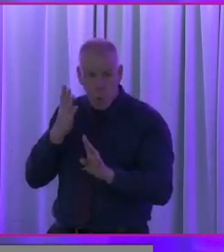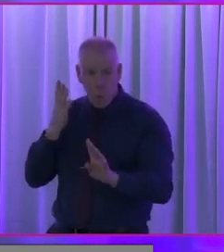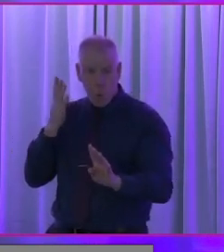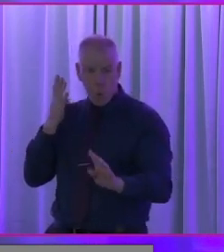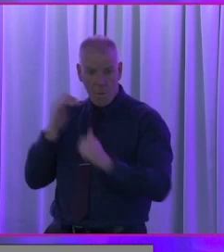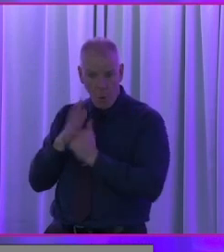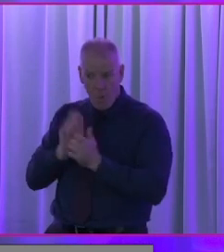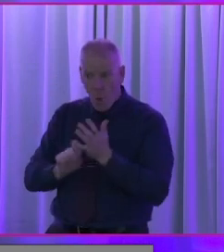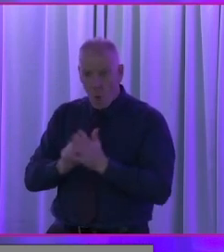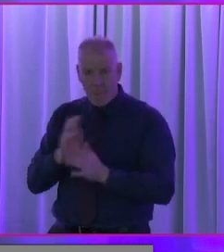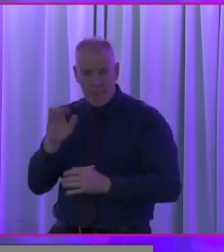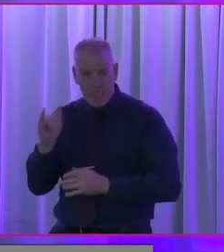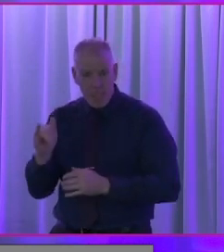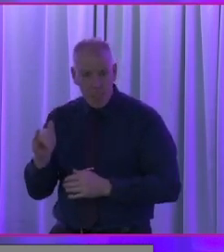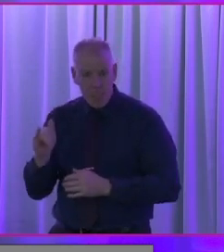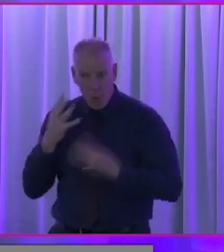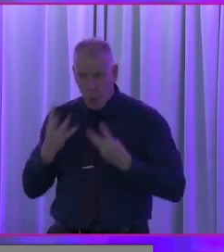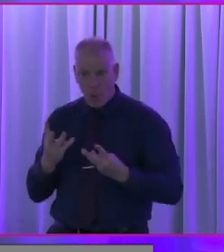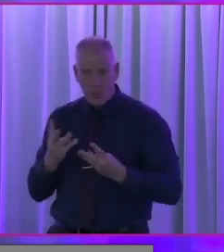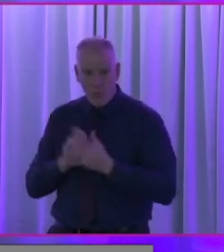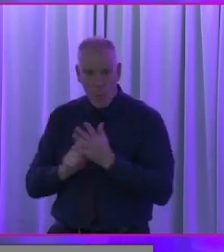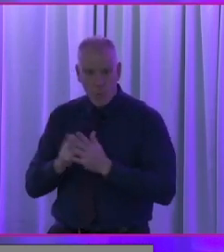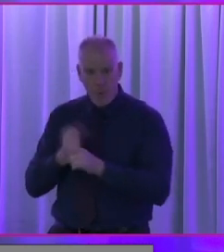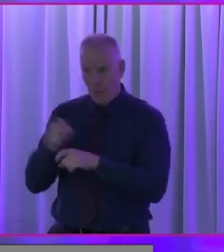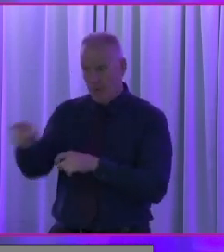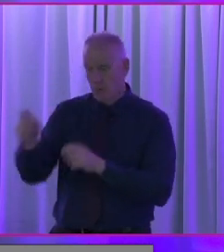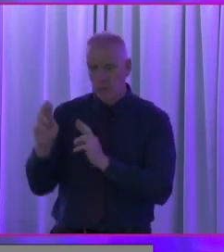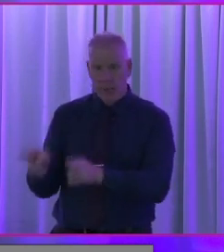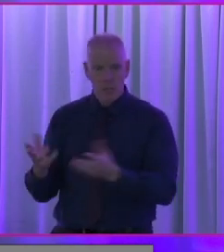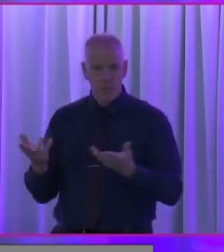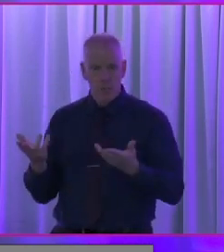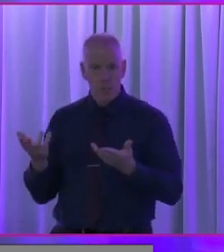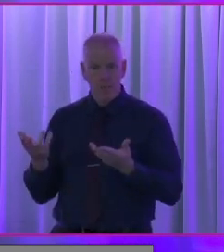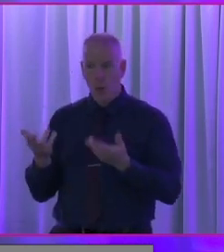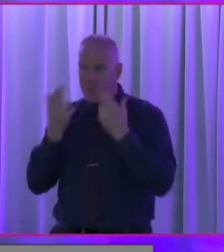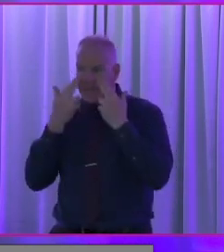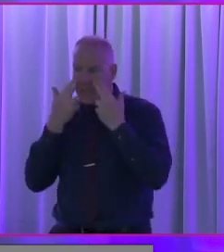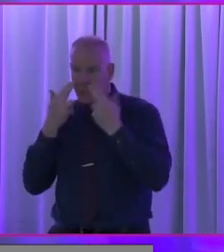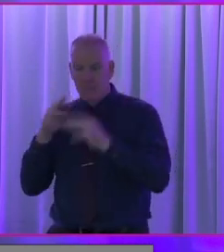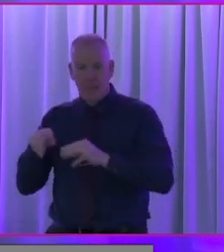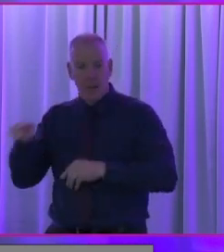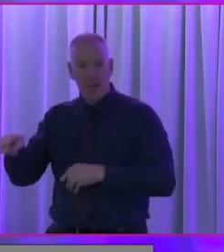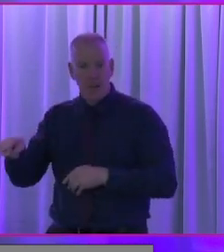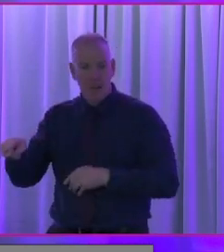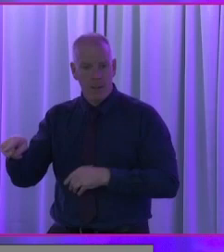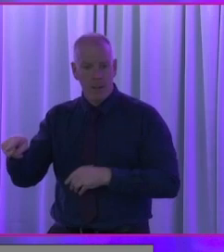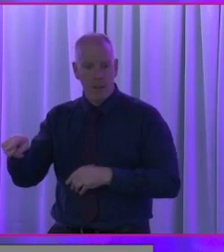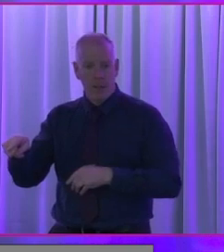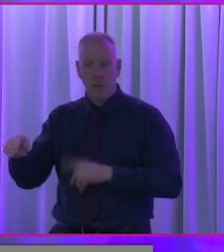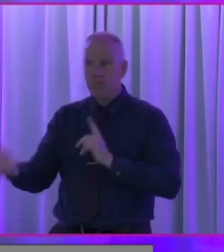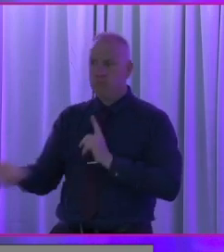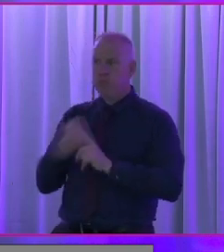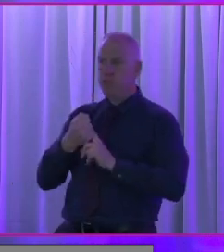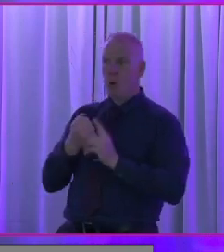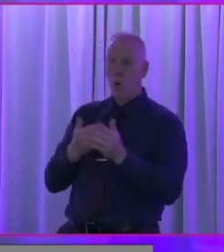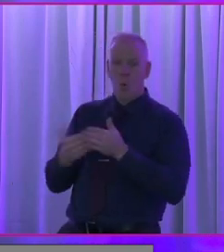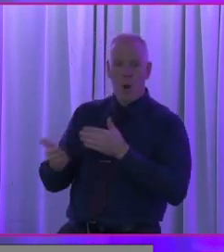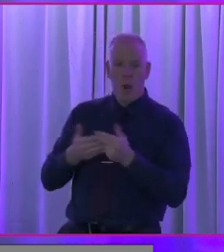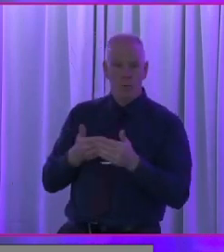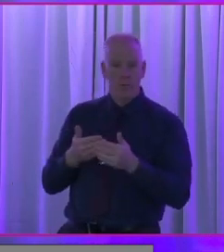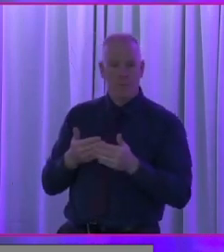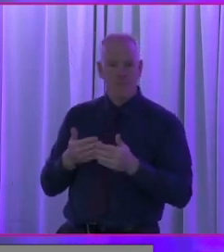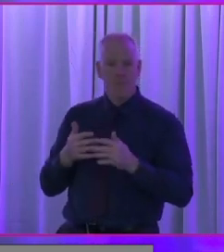up in the embassy wanting to vote on these rights for indigenous people. But the thing that really struck me that in this